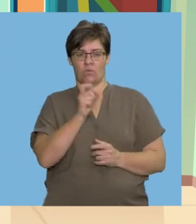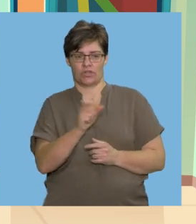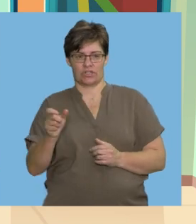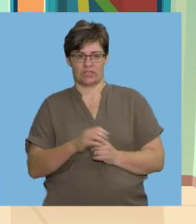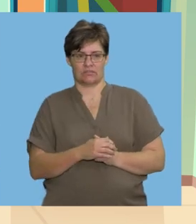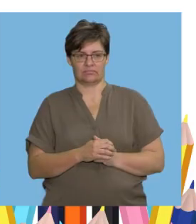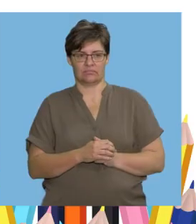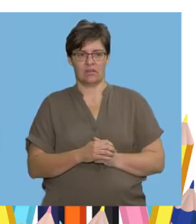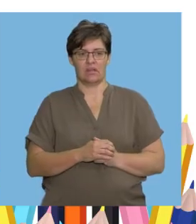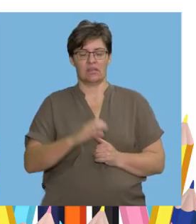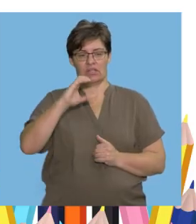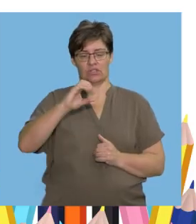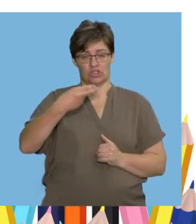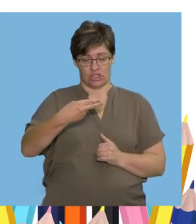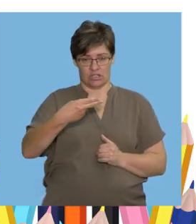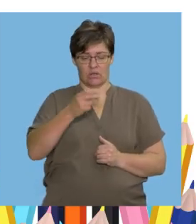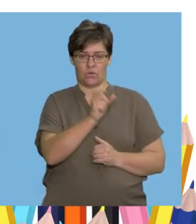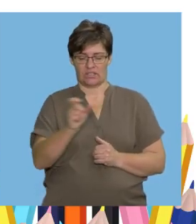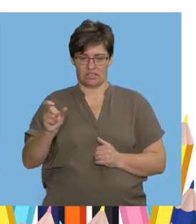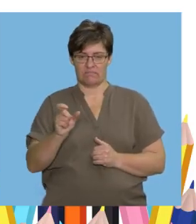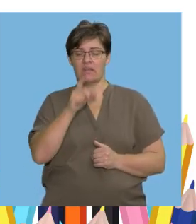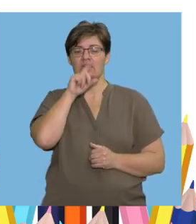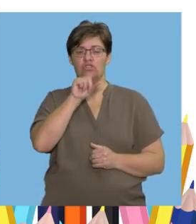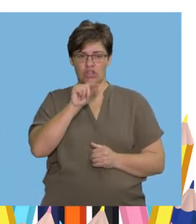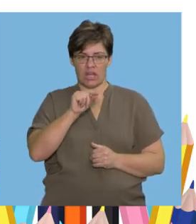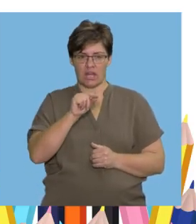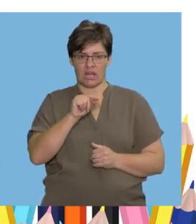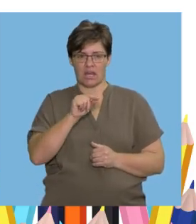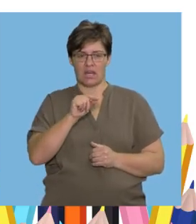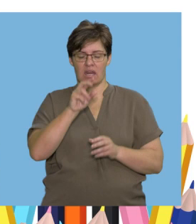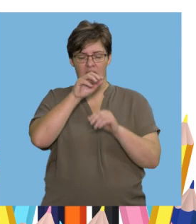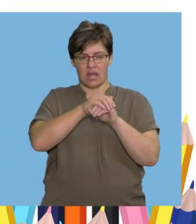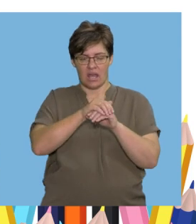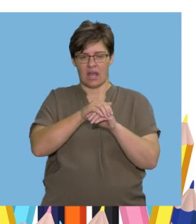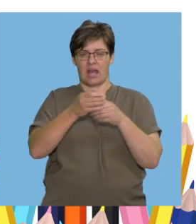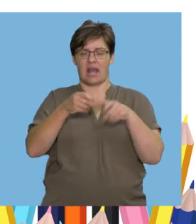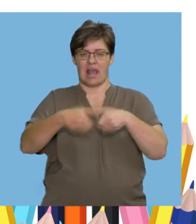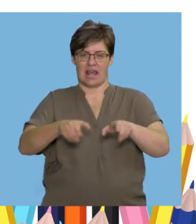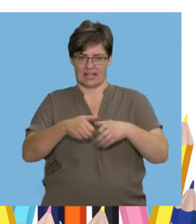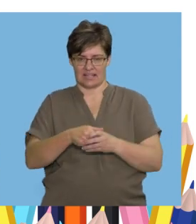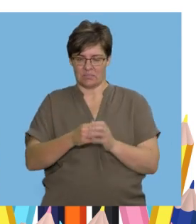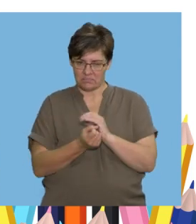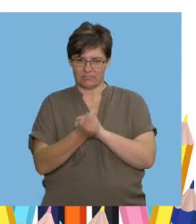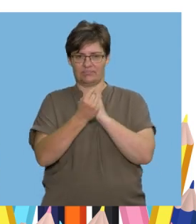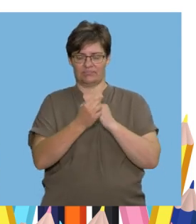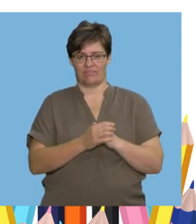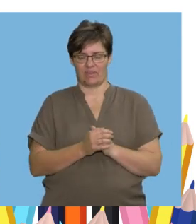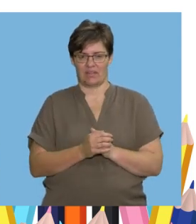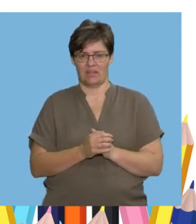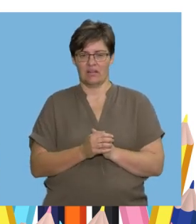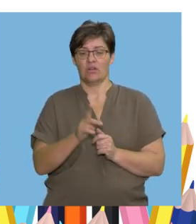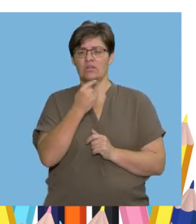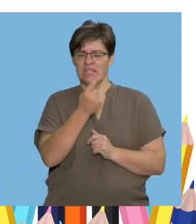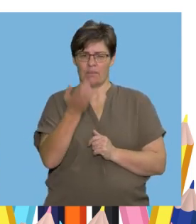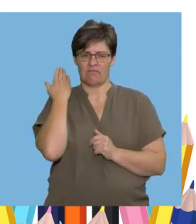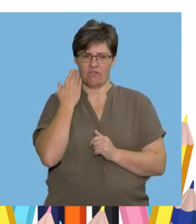Say The chicken hatched an egg The chicken hatched an egg You've